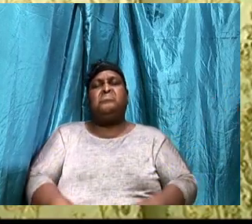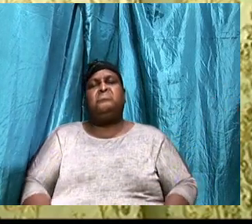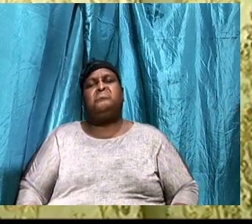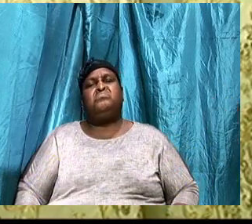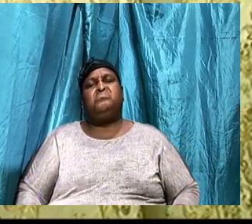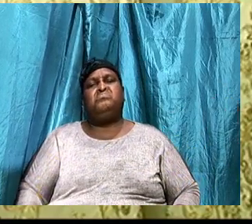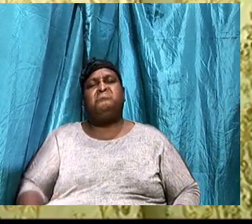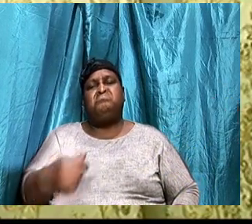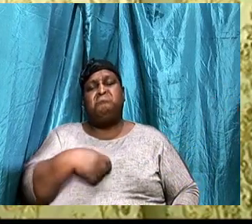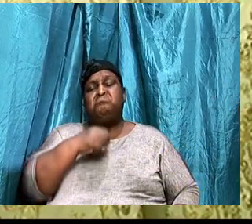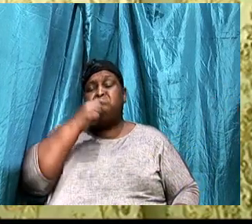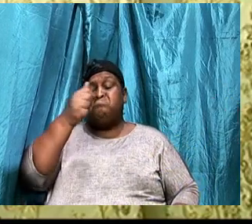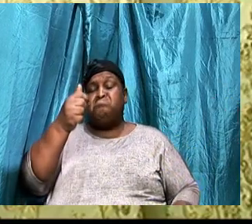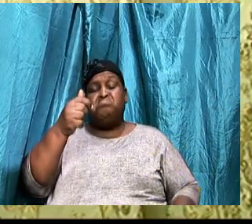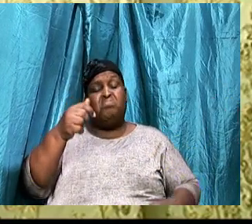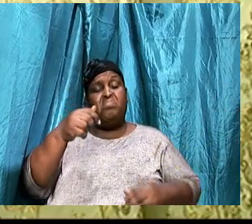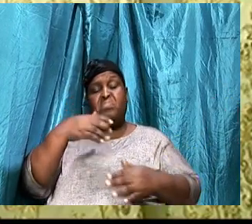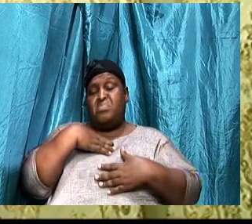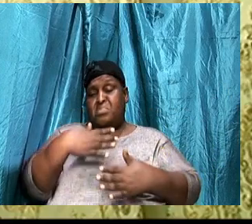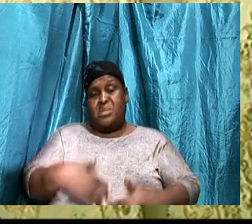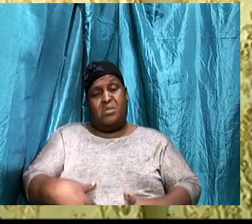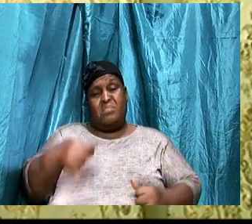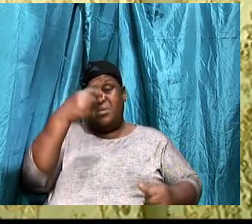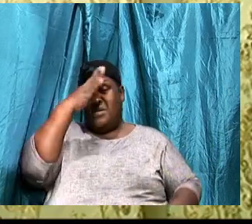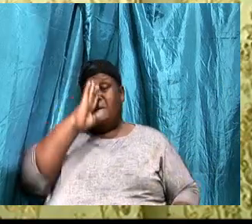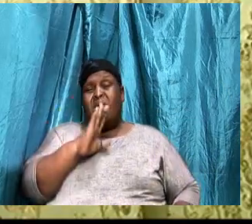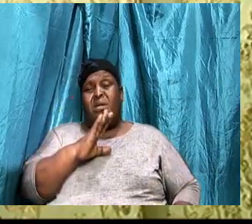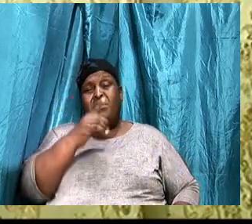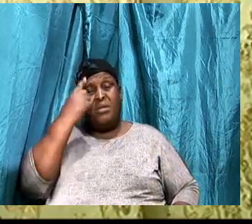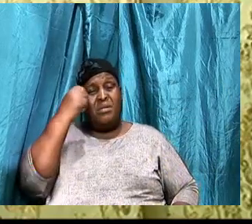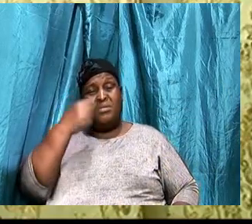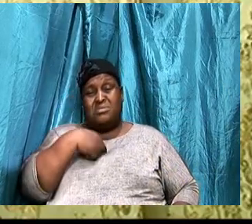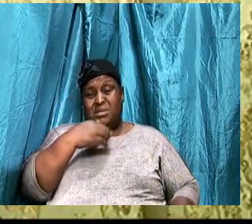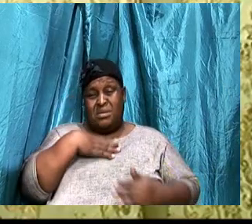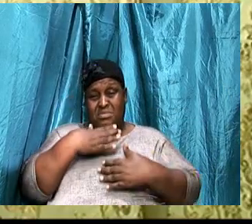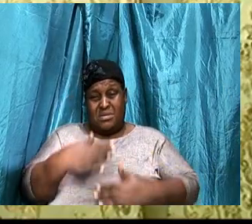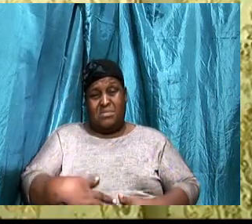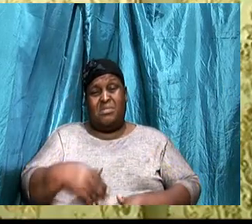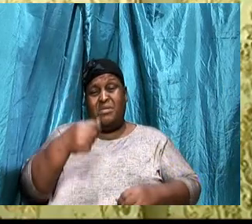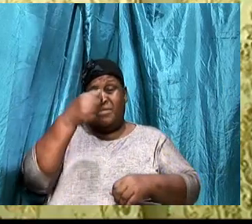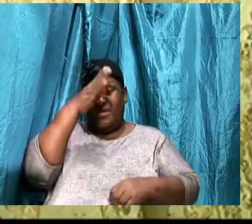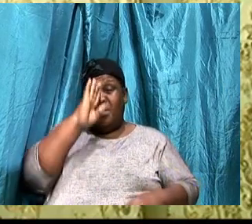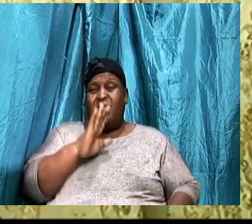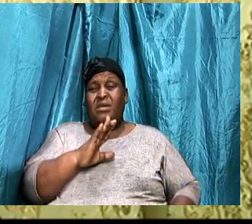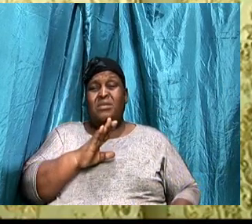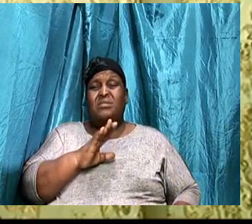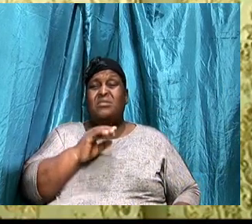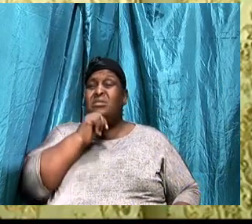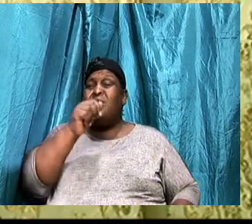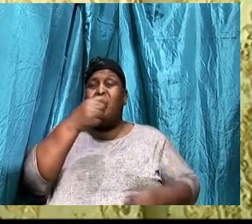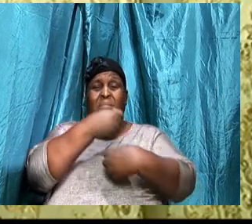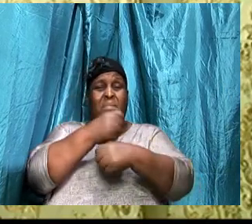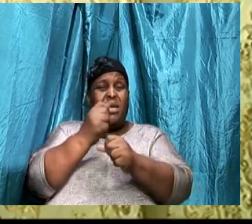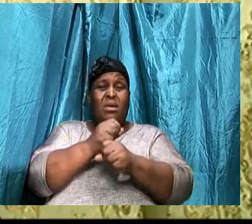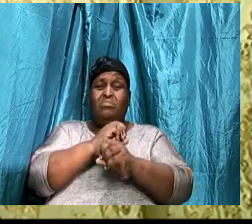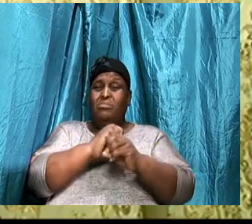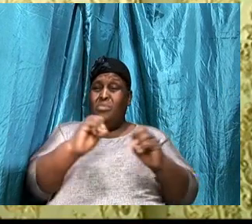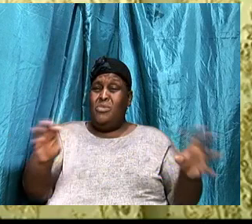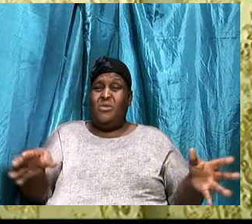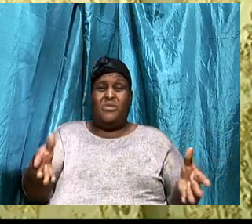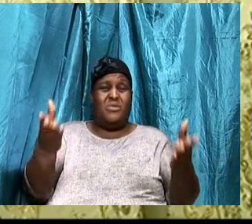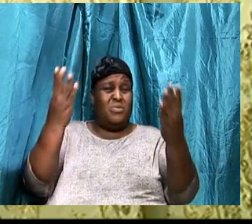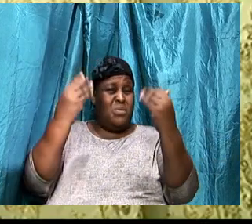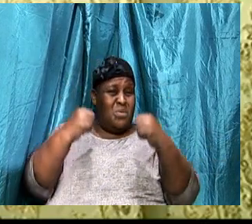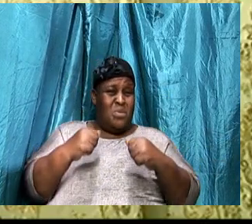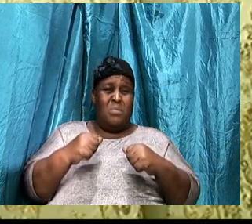I am the temple of God, And because I am the temple of God, I will not allow, Anything to come, And defile this